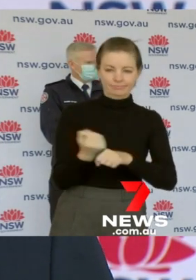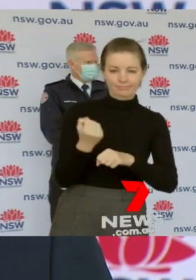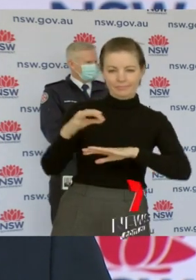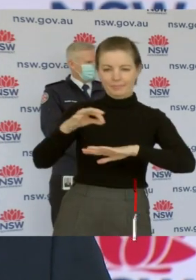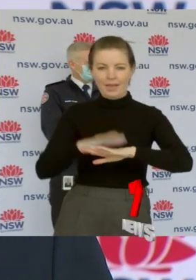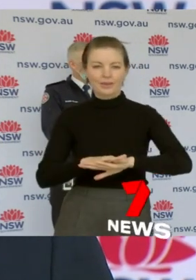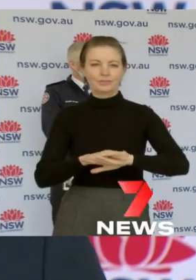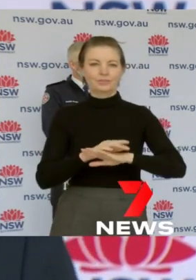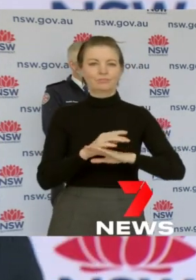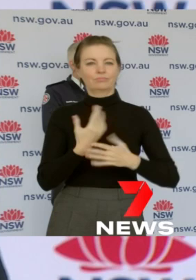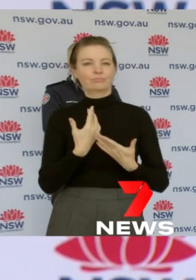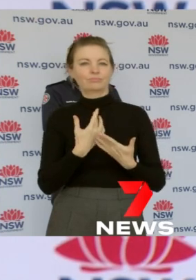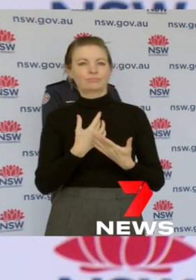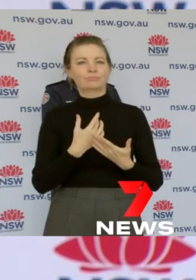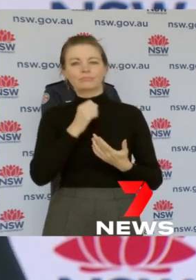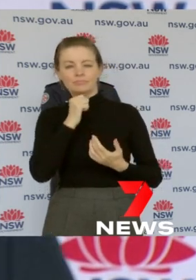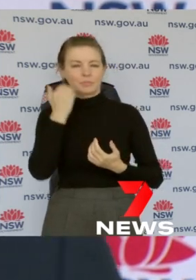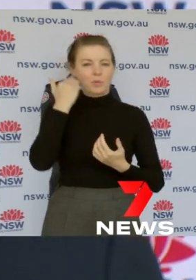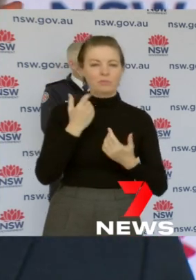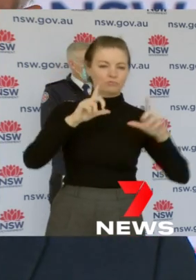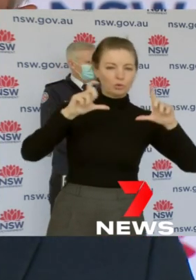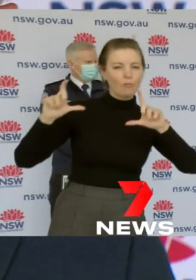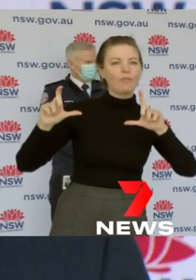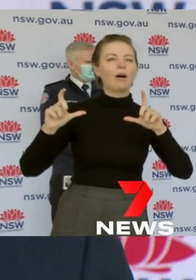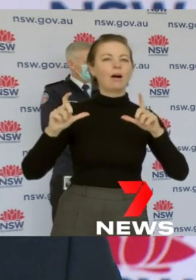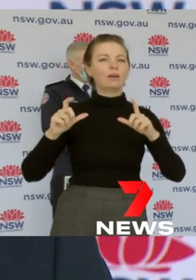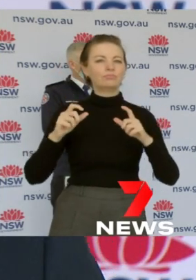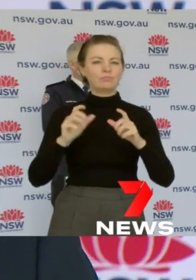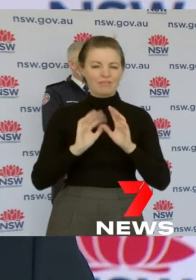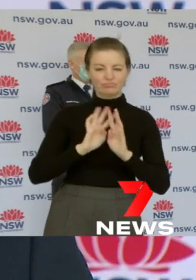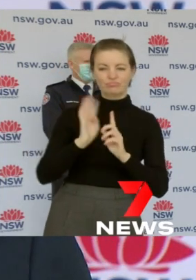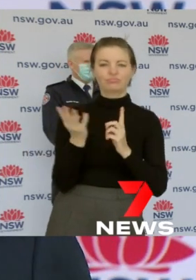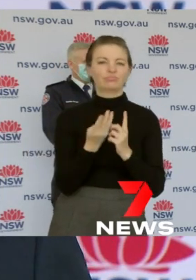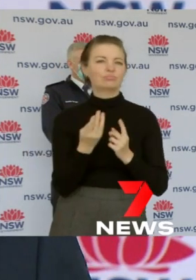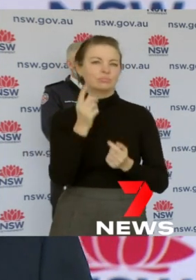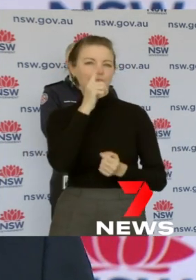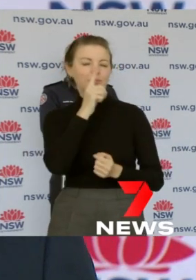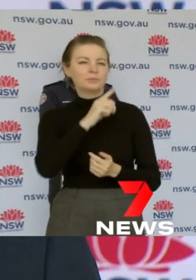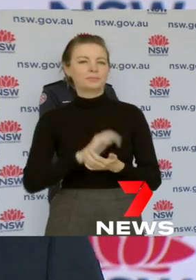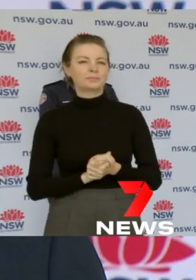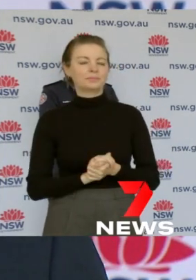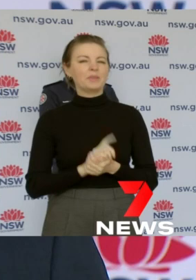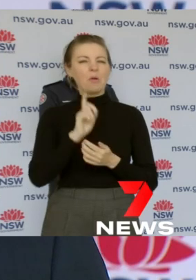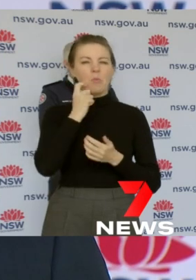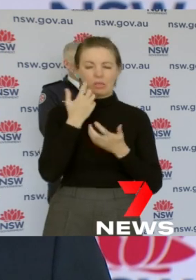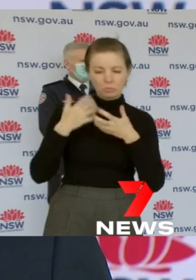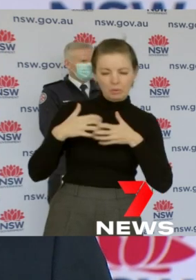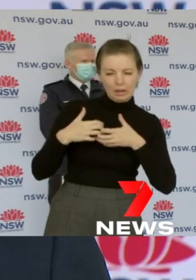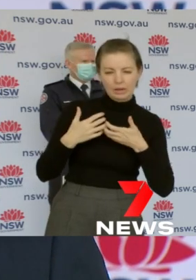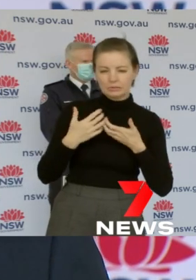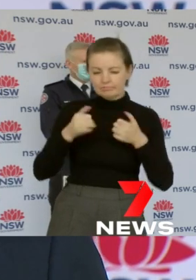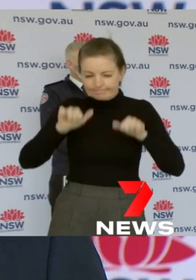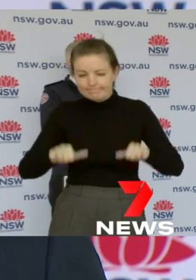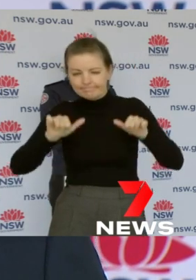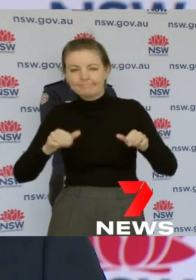perhaps a photographer to record the event but we'll work through that during the course of the week but I just want